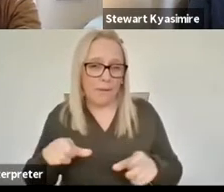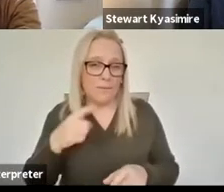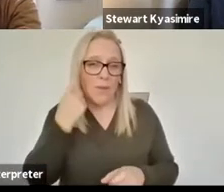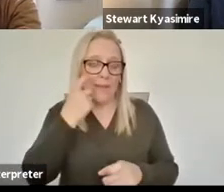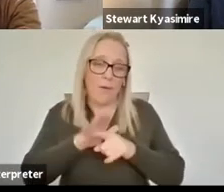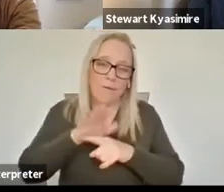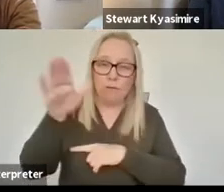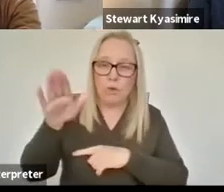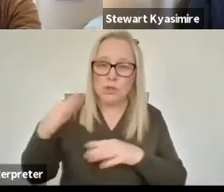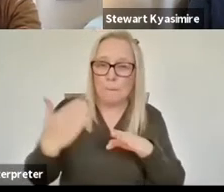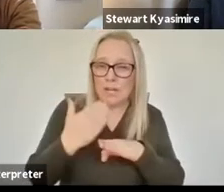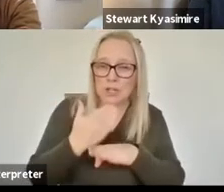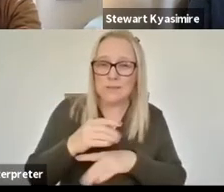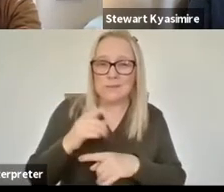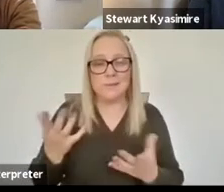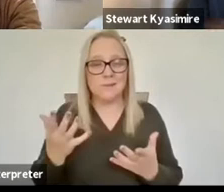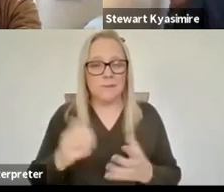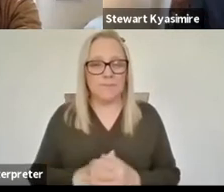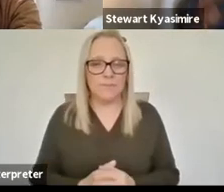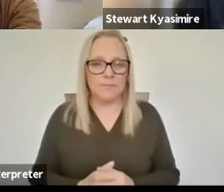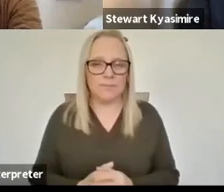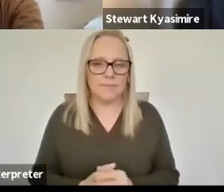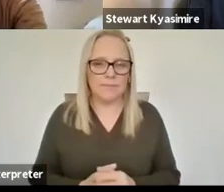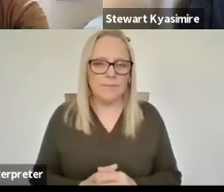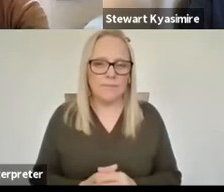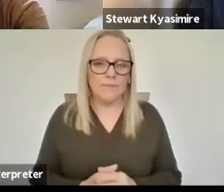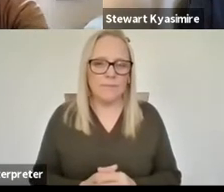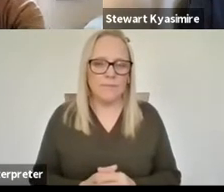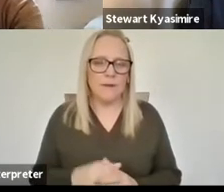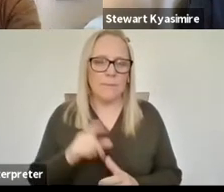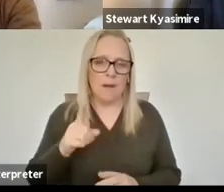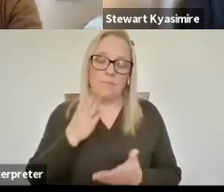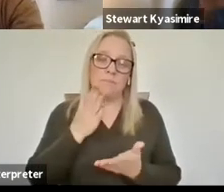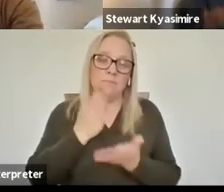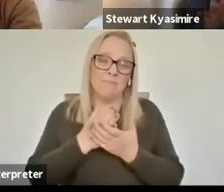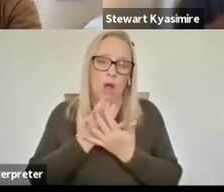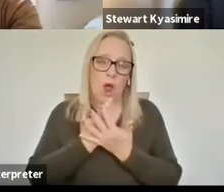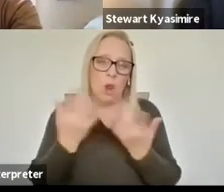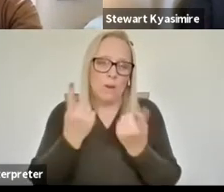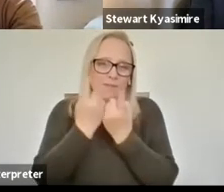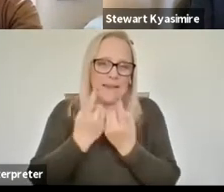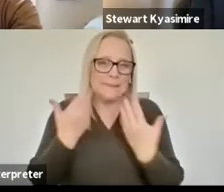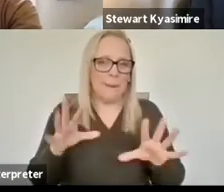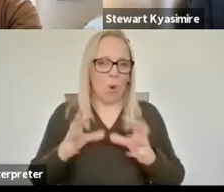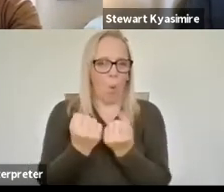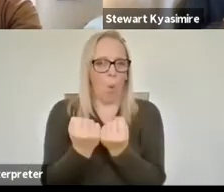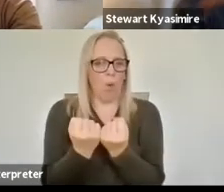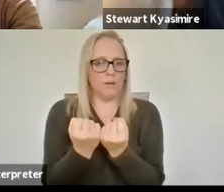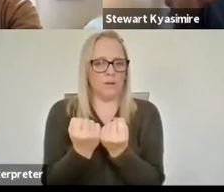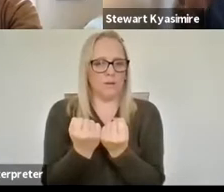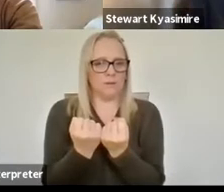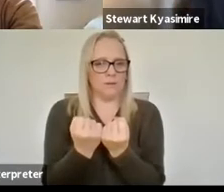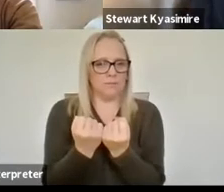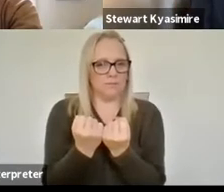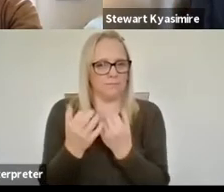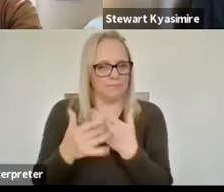um no no a lot of content was paused so it's for me it's been advantageous but for